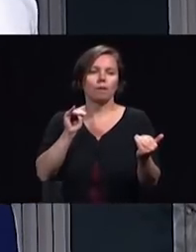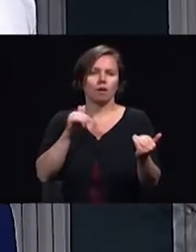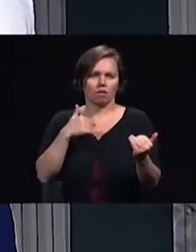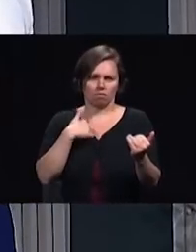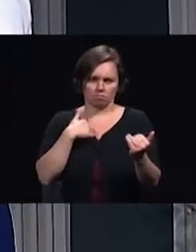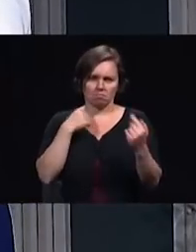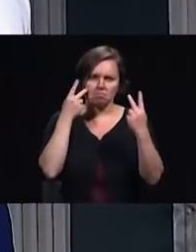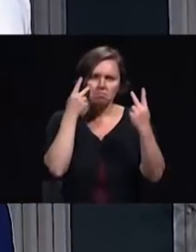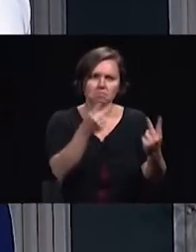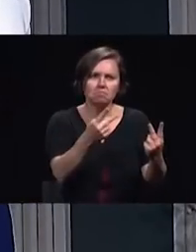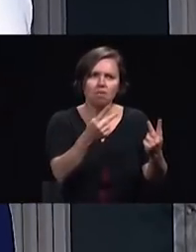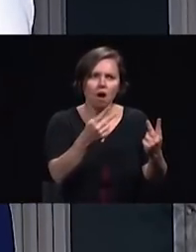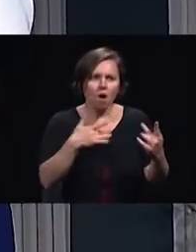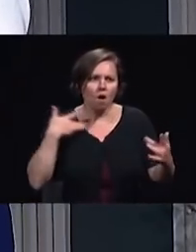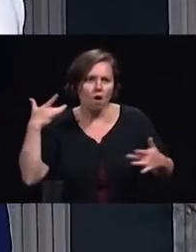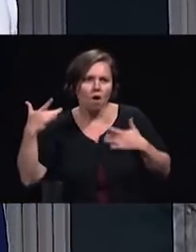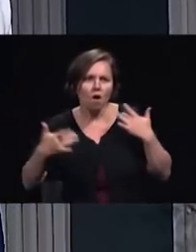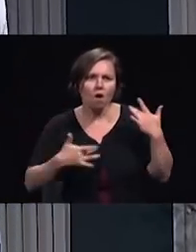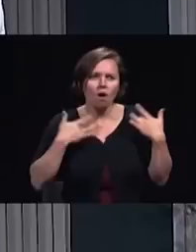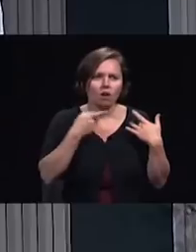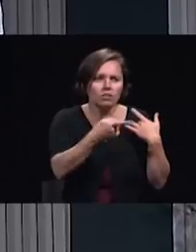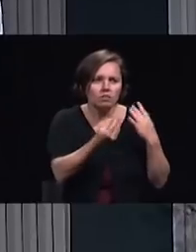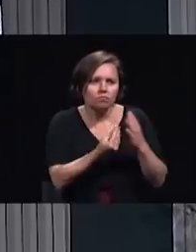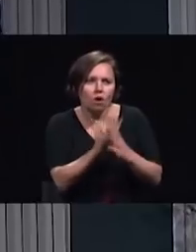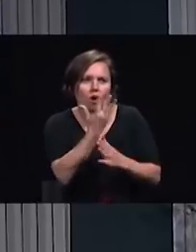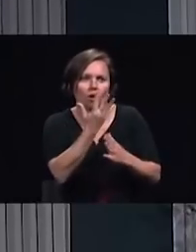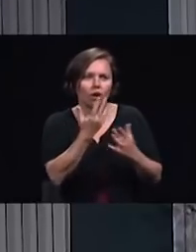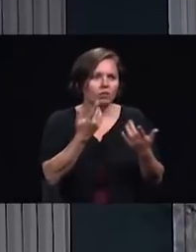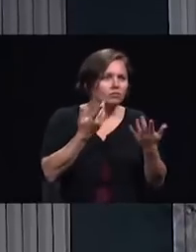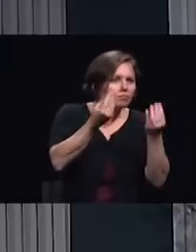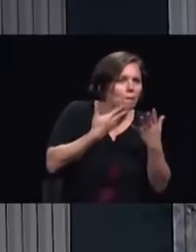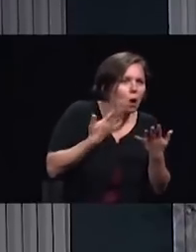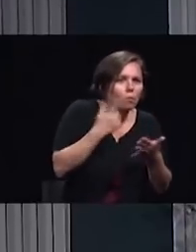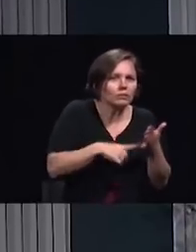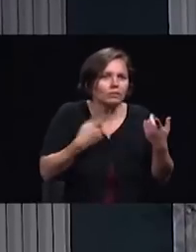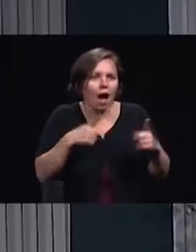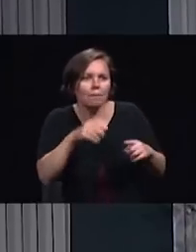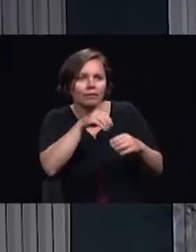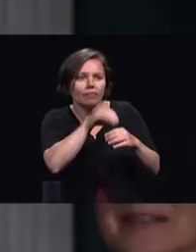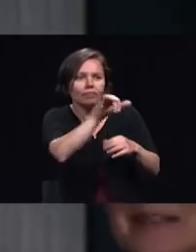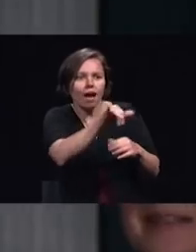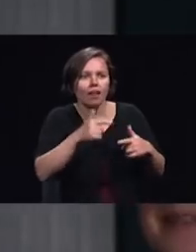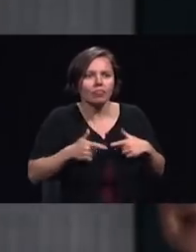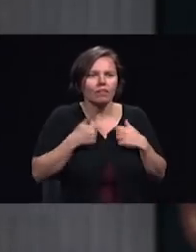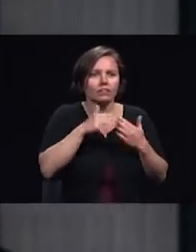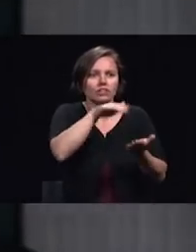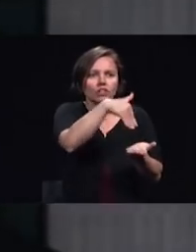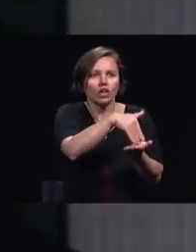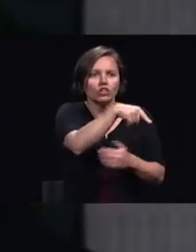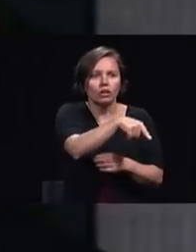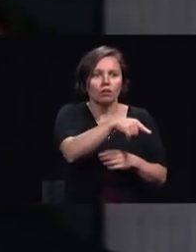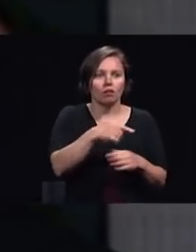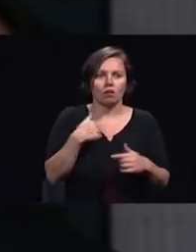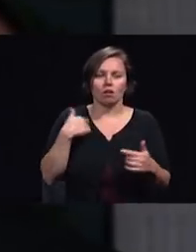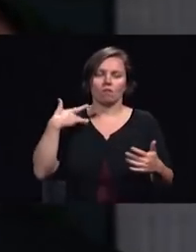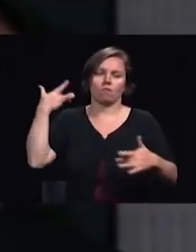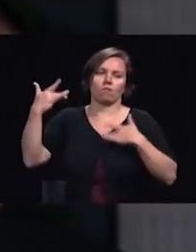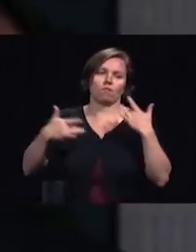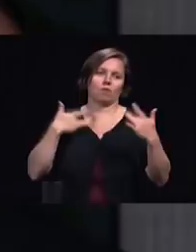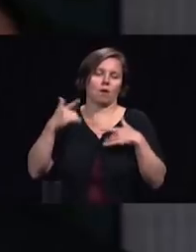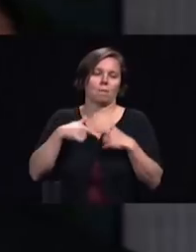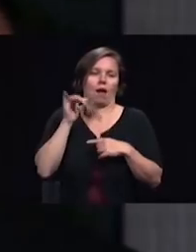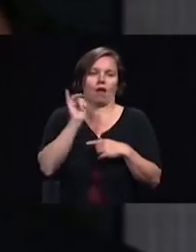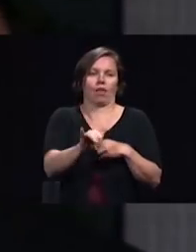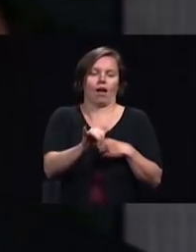growing tell us what's happening in this Living Hope Center well we are very excited about our Living Hope